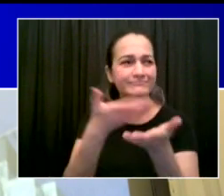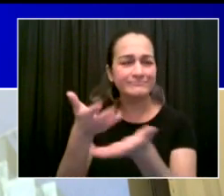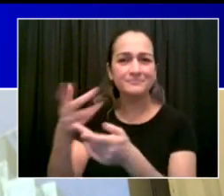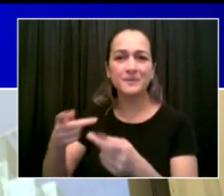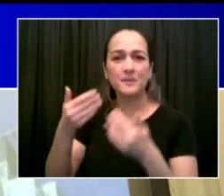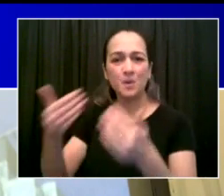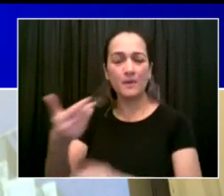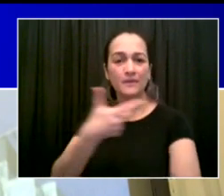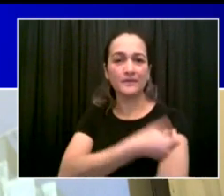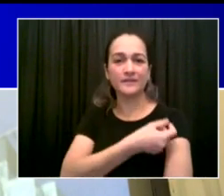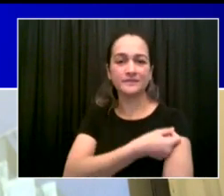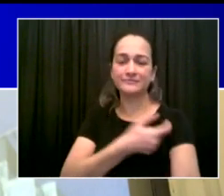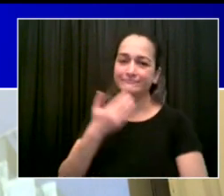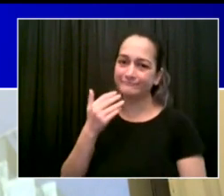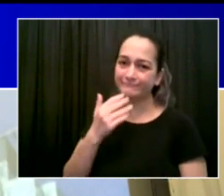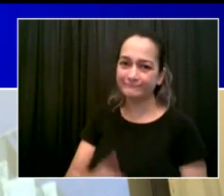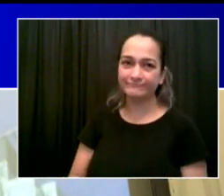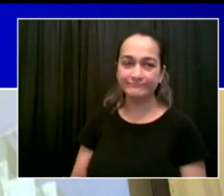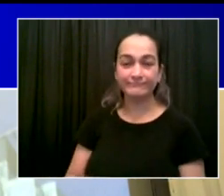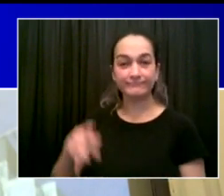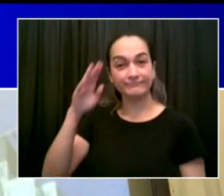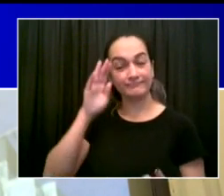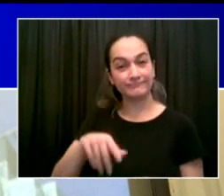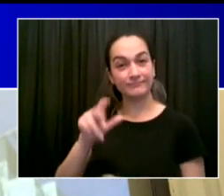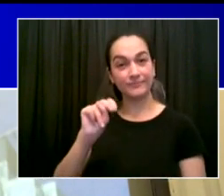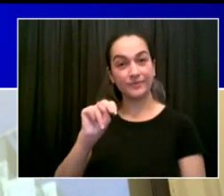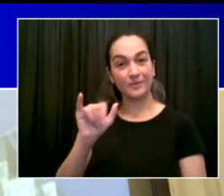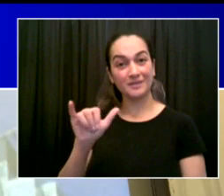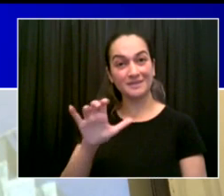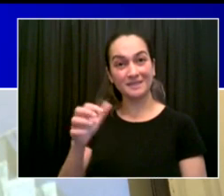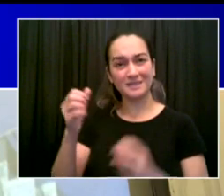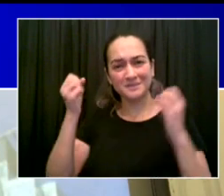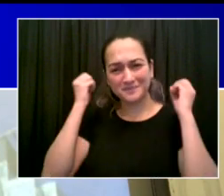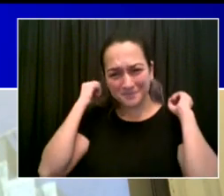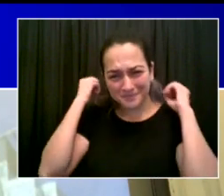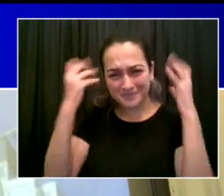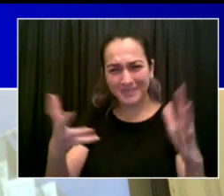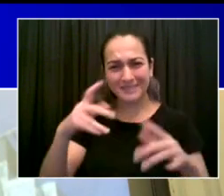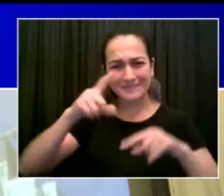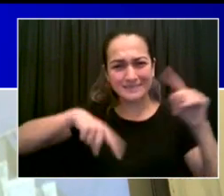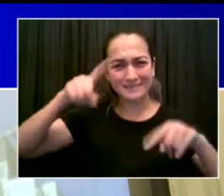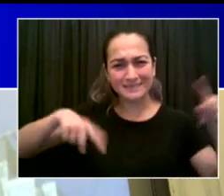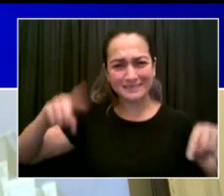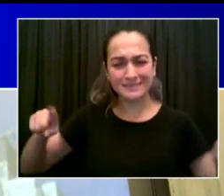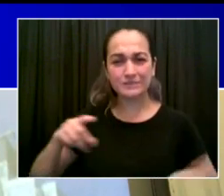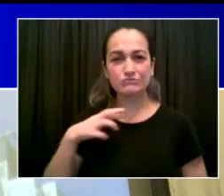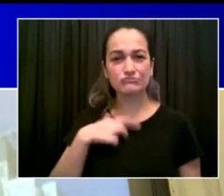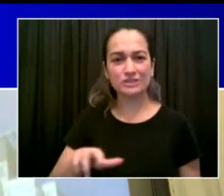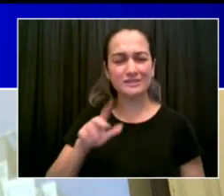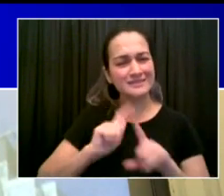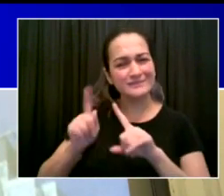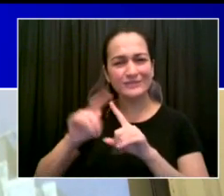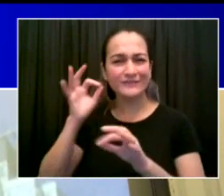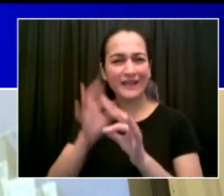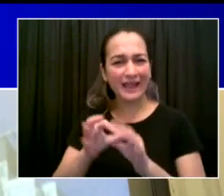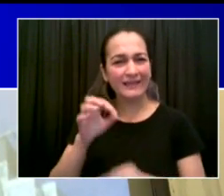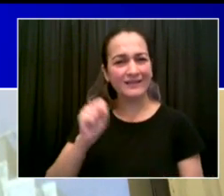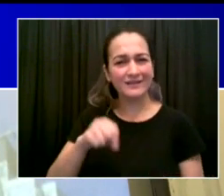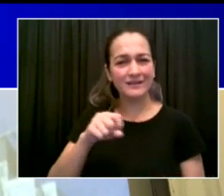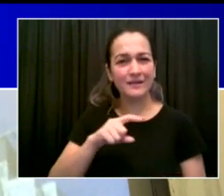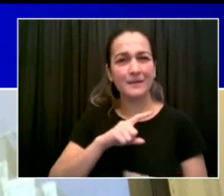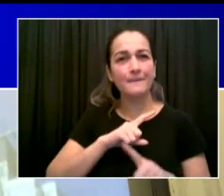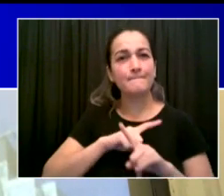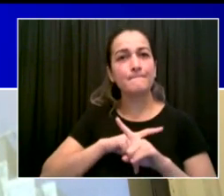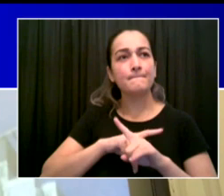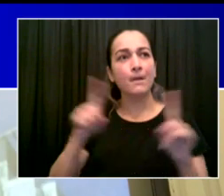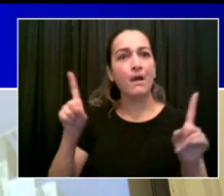we have every faith represented, and we have an extraordinary level of harmony between the faiths and among the faiths, and that's because